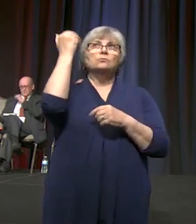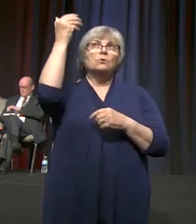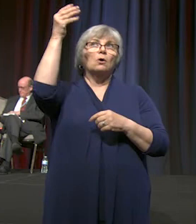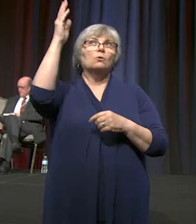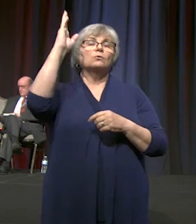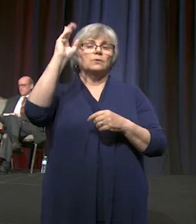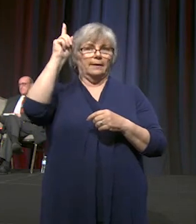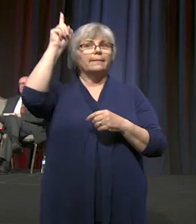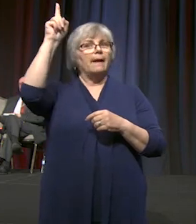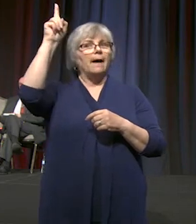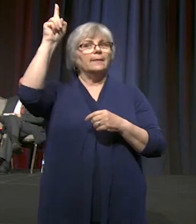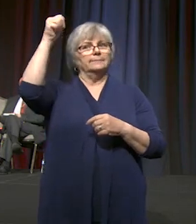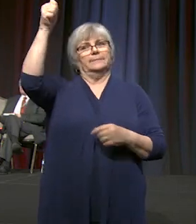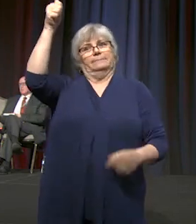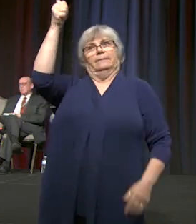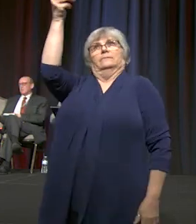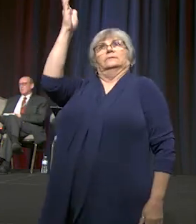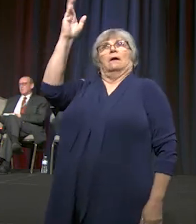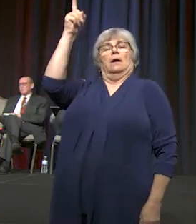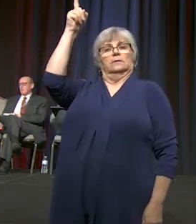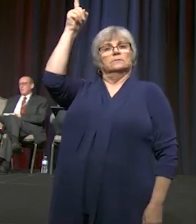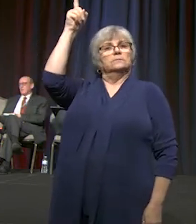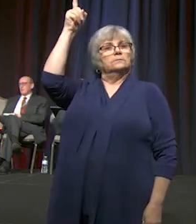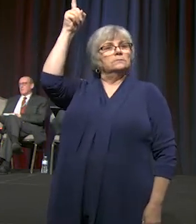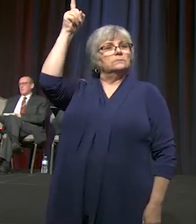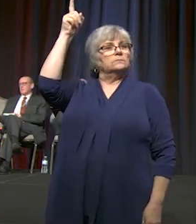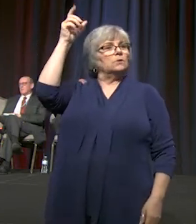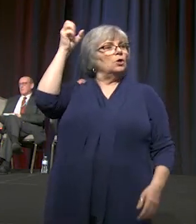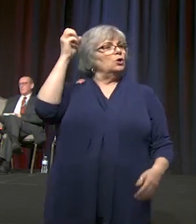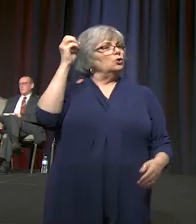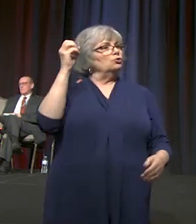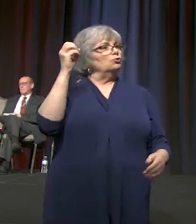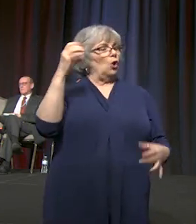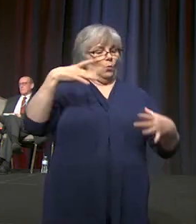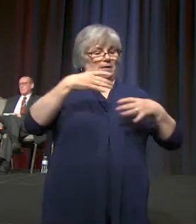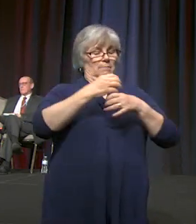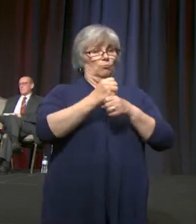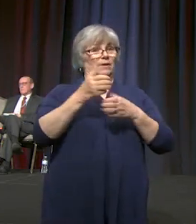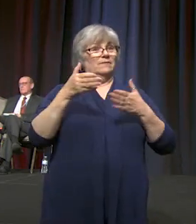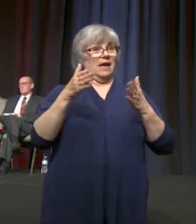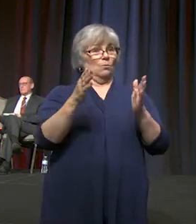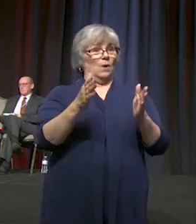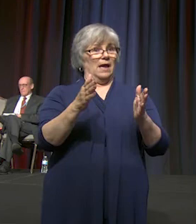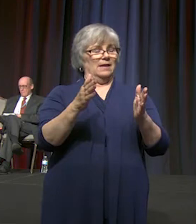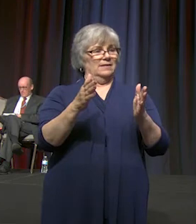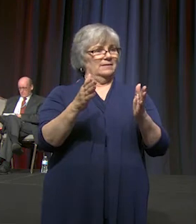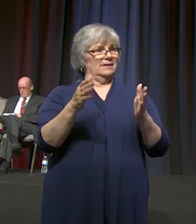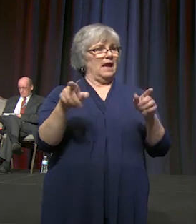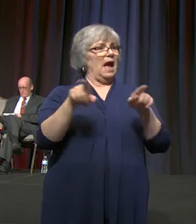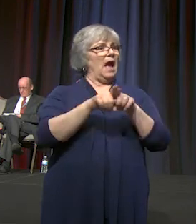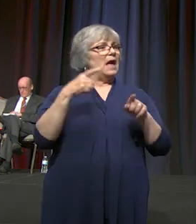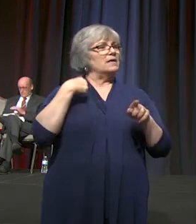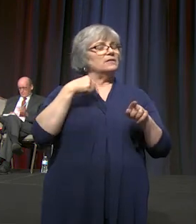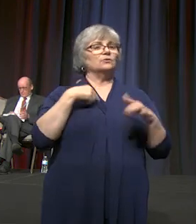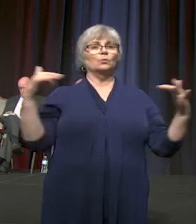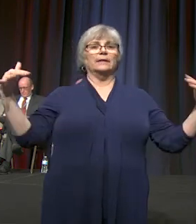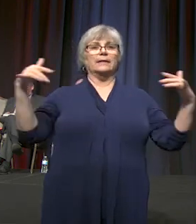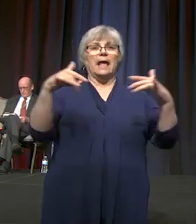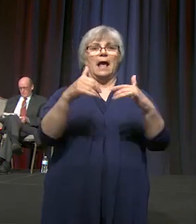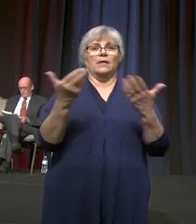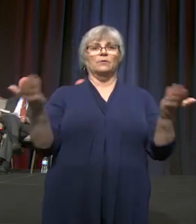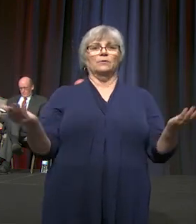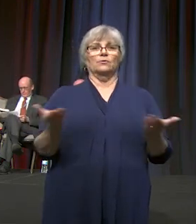is God. So in an abbreviated way, as we gathered this morning,